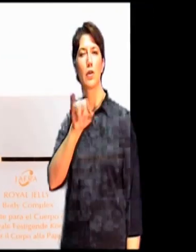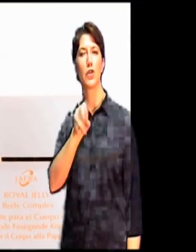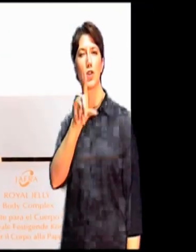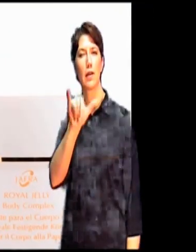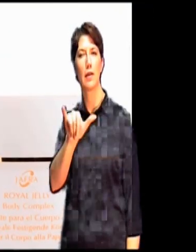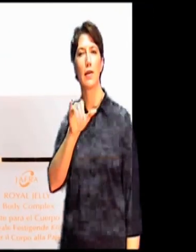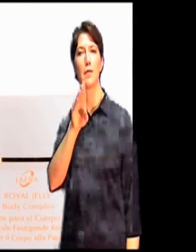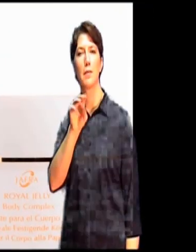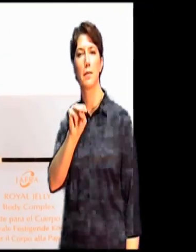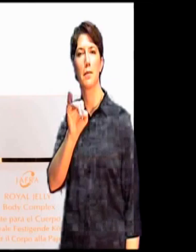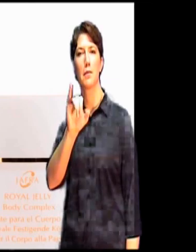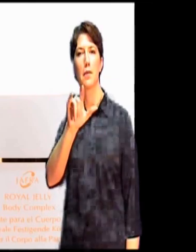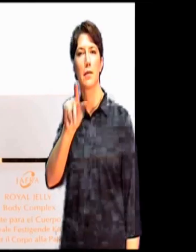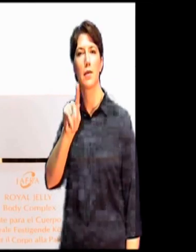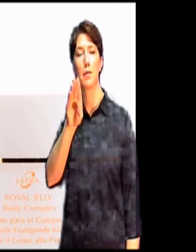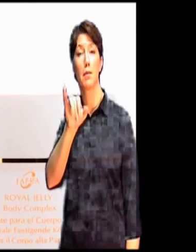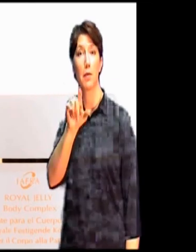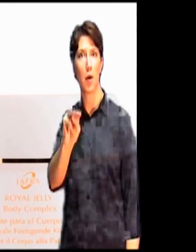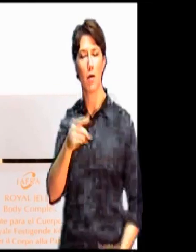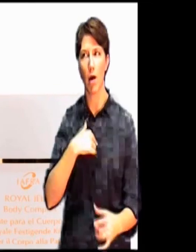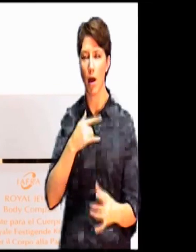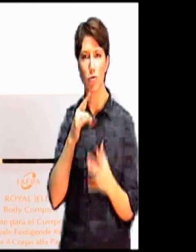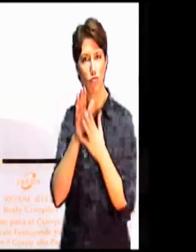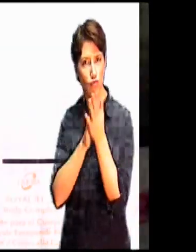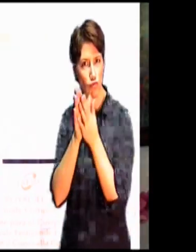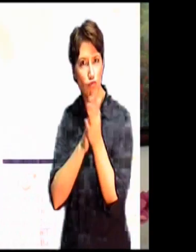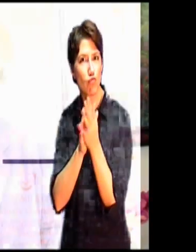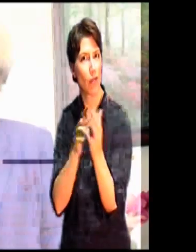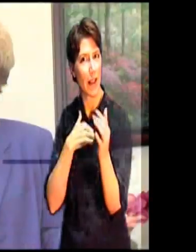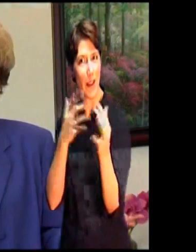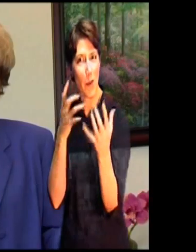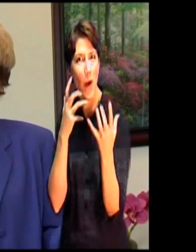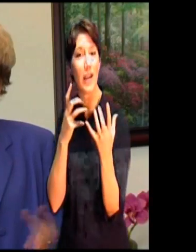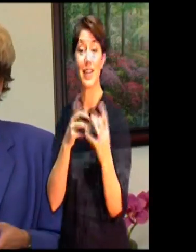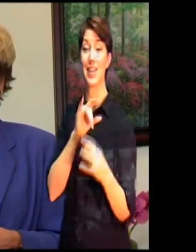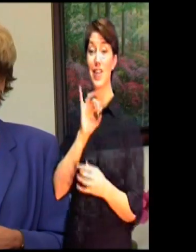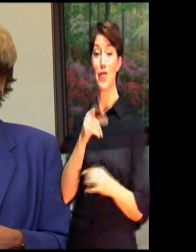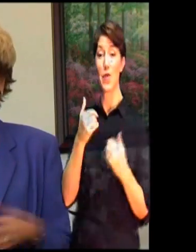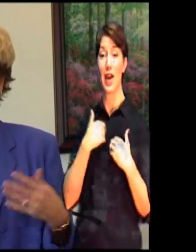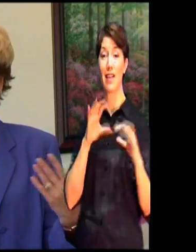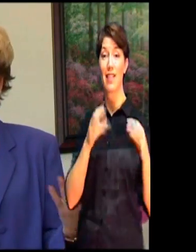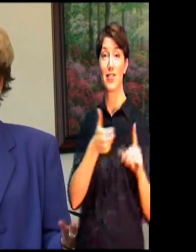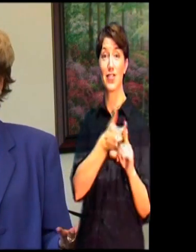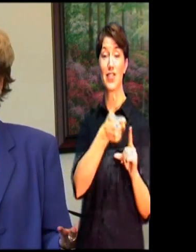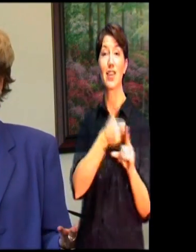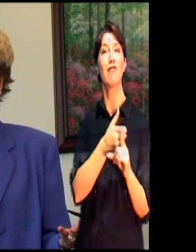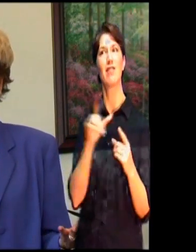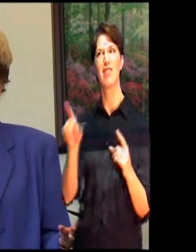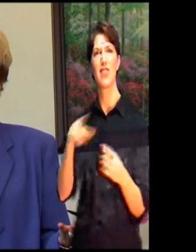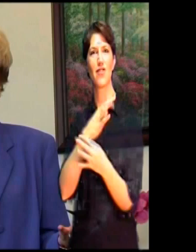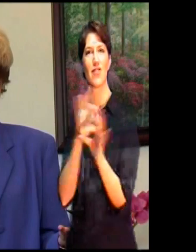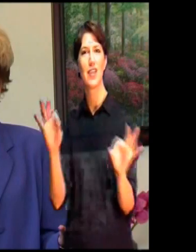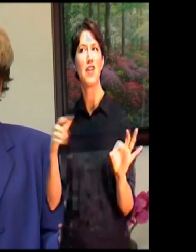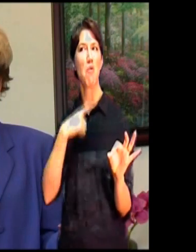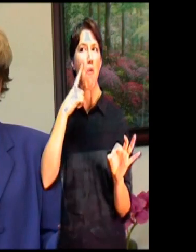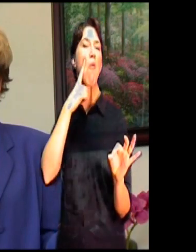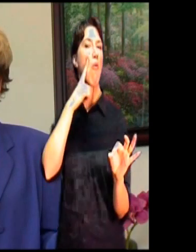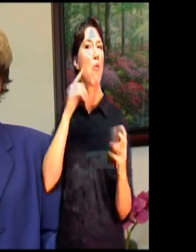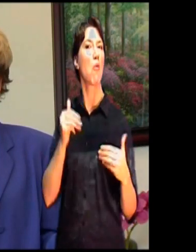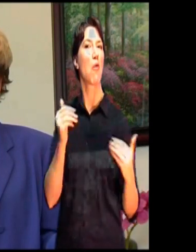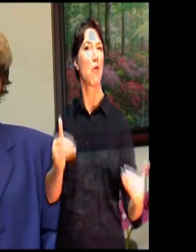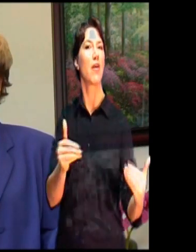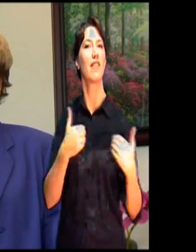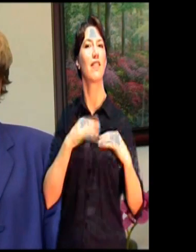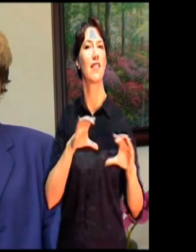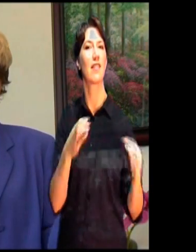product. I really would like to get that as a gift. So I decided to be a hostess. And after experiencing that, and I know that night the consultant